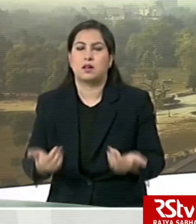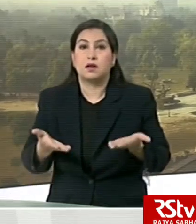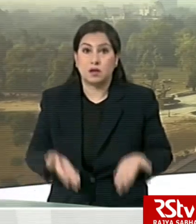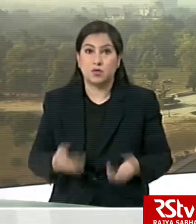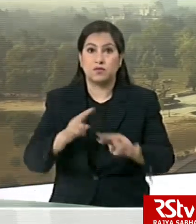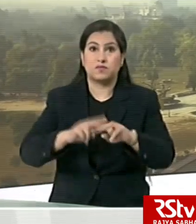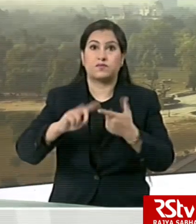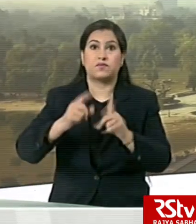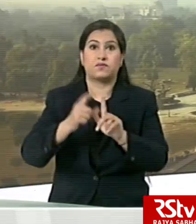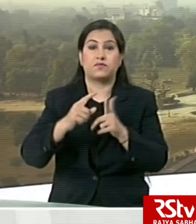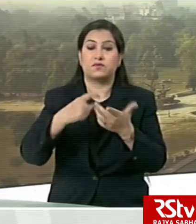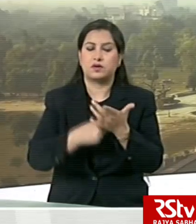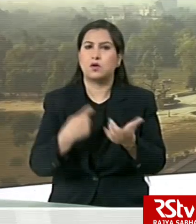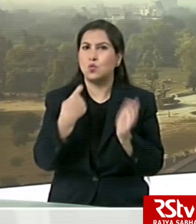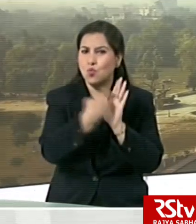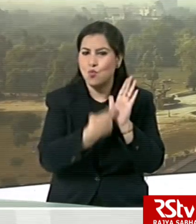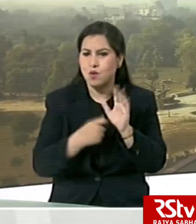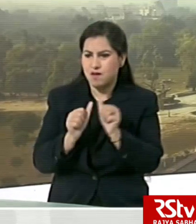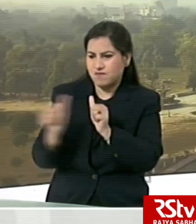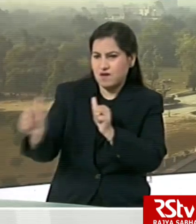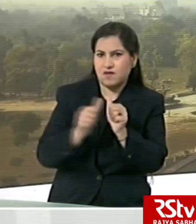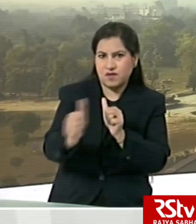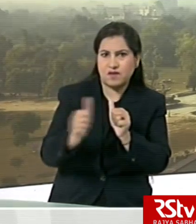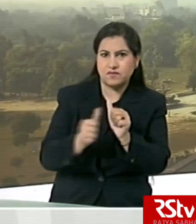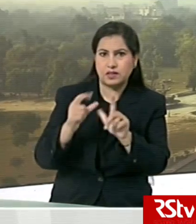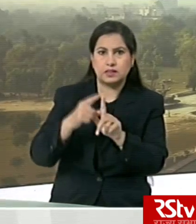social distancing guidelines are set to expire.